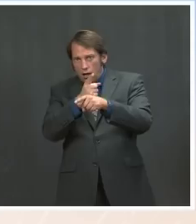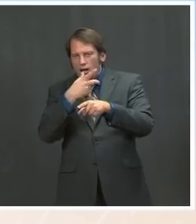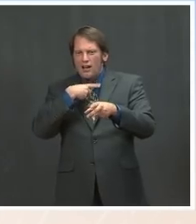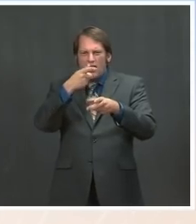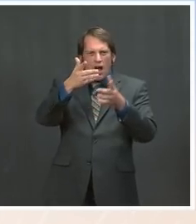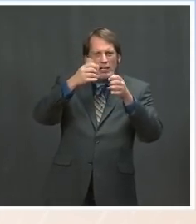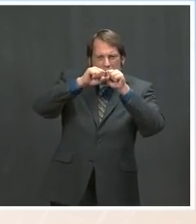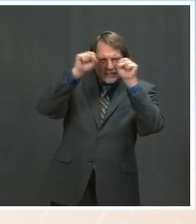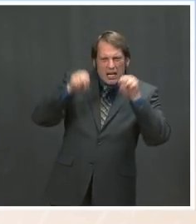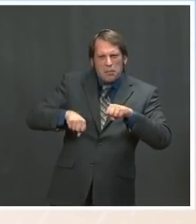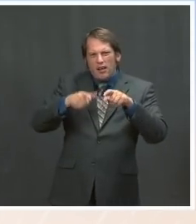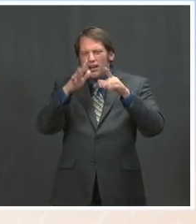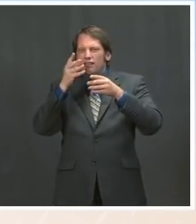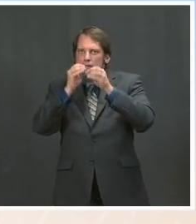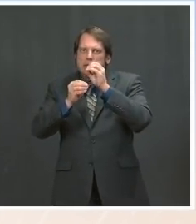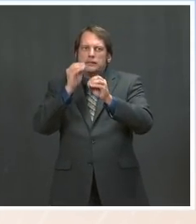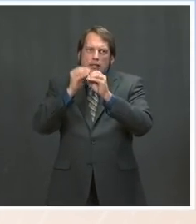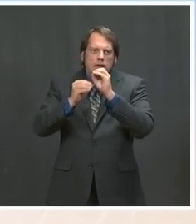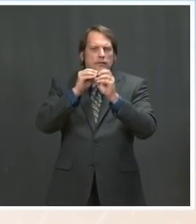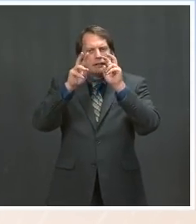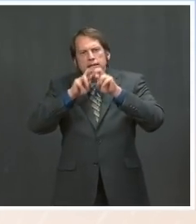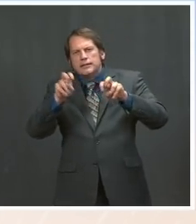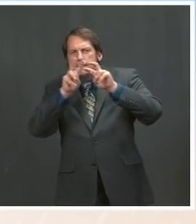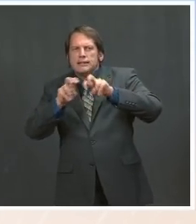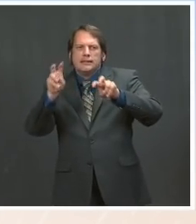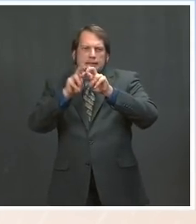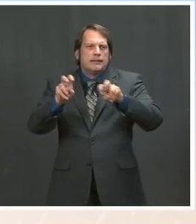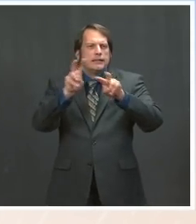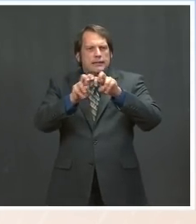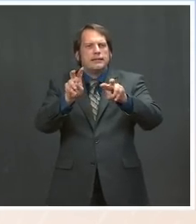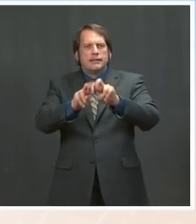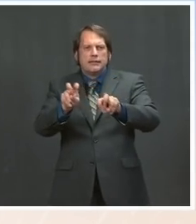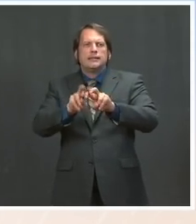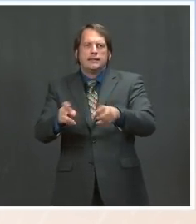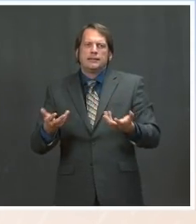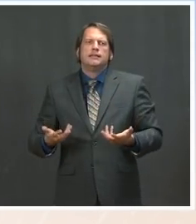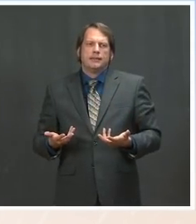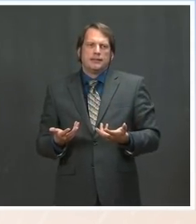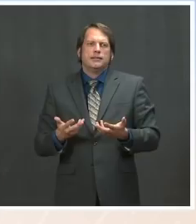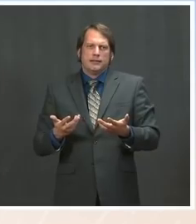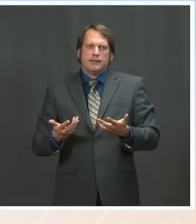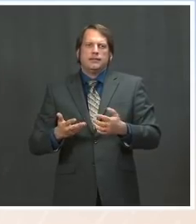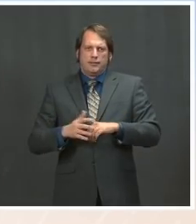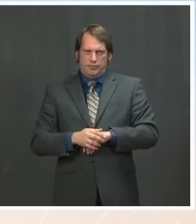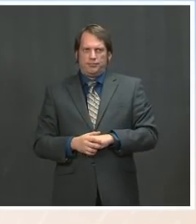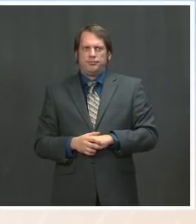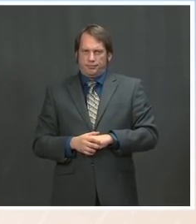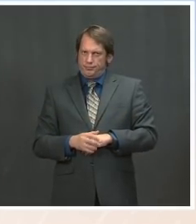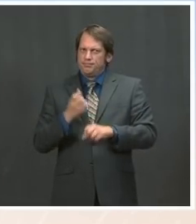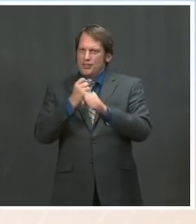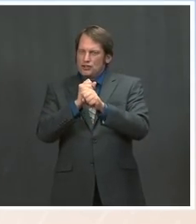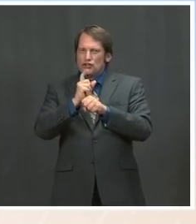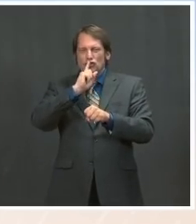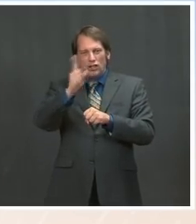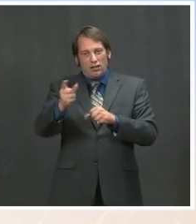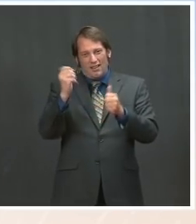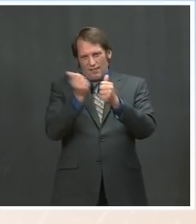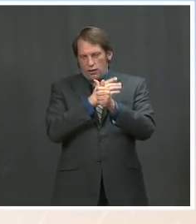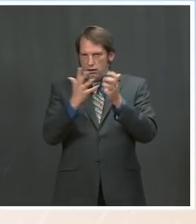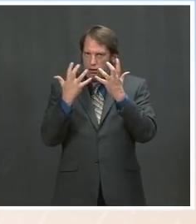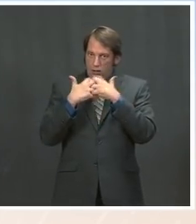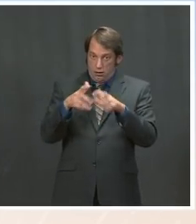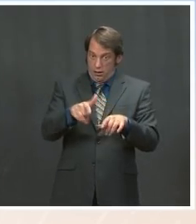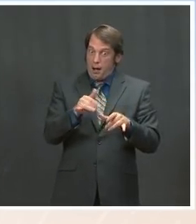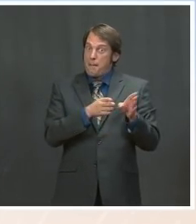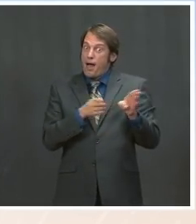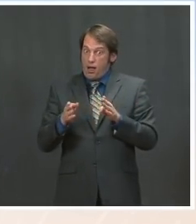within two weeks of taking office. So, clearly, we've had some time to do it since then. Go ahead. Ms. Thank you, Jen. I'm still just a little bit